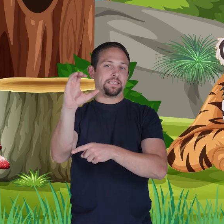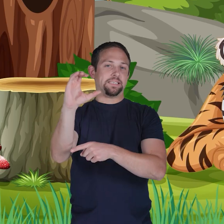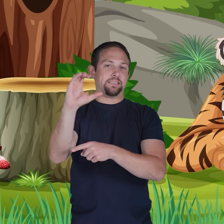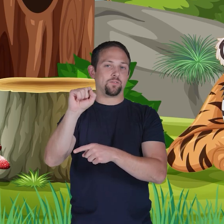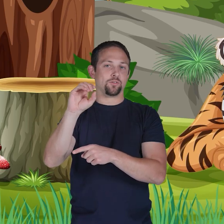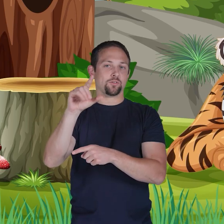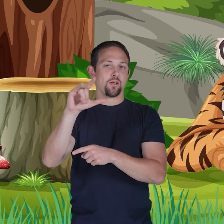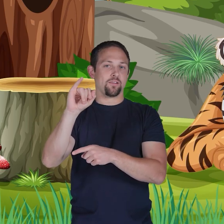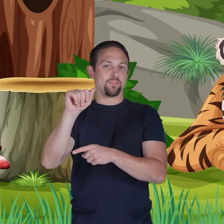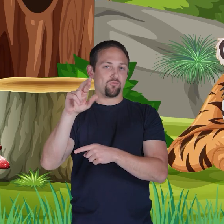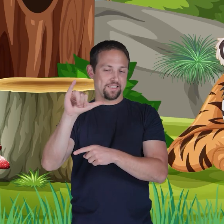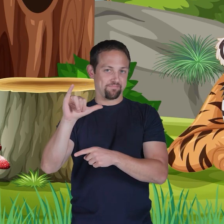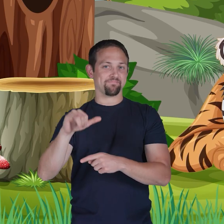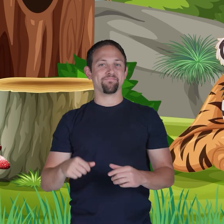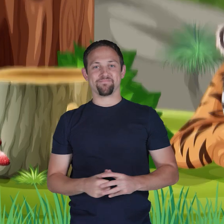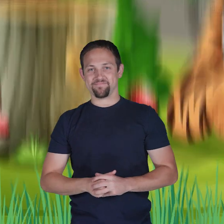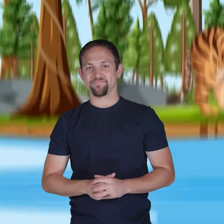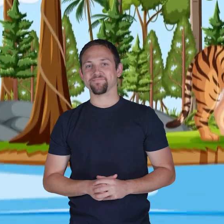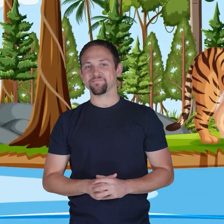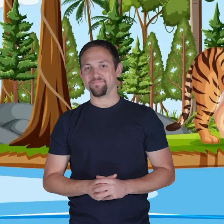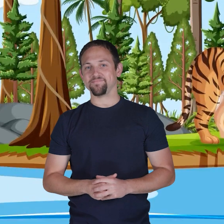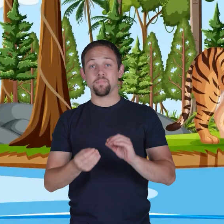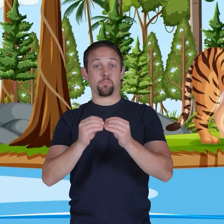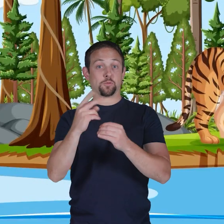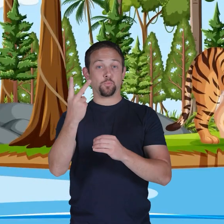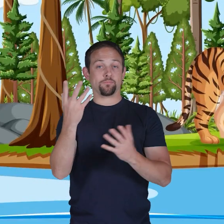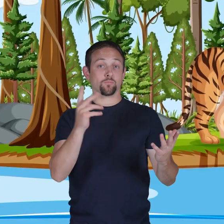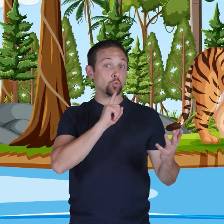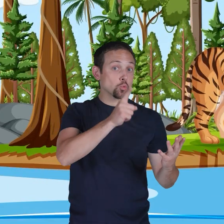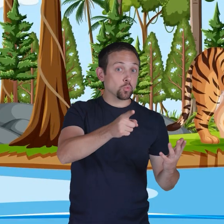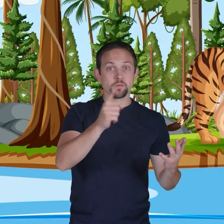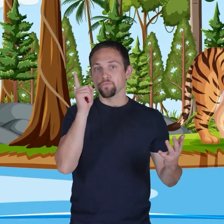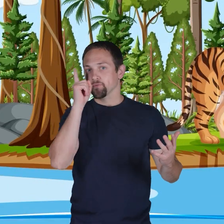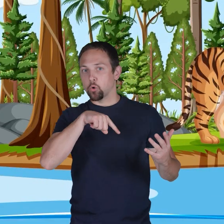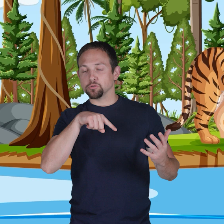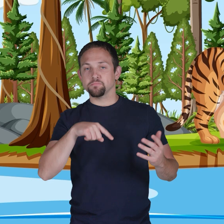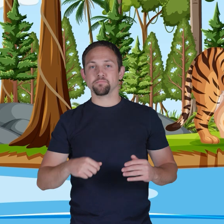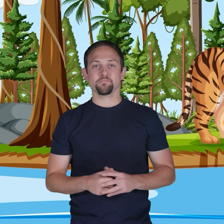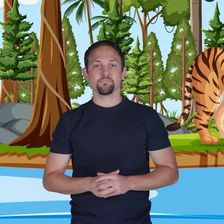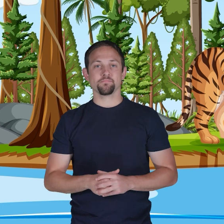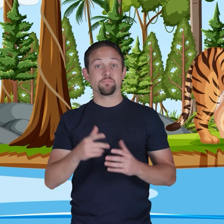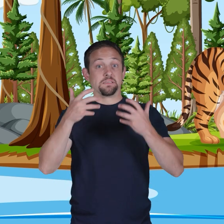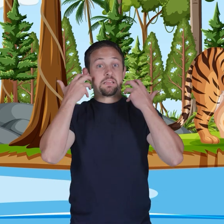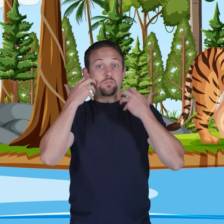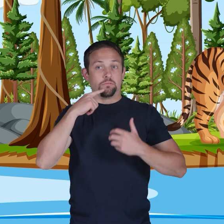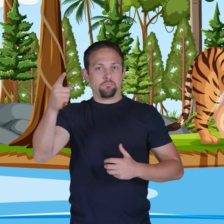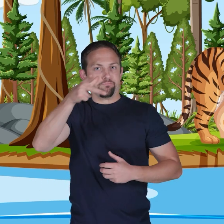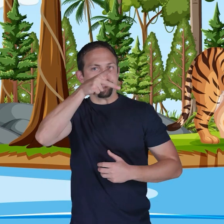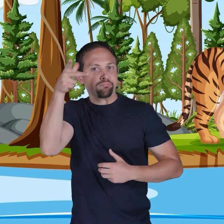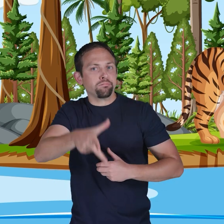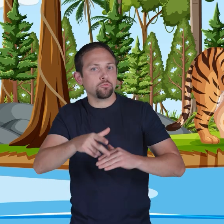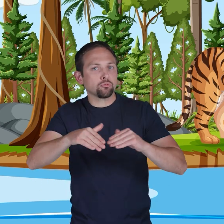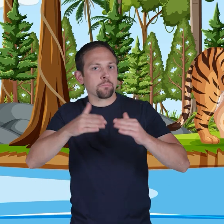is C. Solitary. Number two, true or false? Tigers are